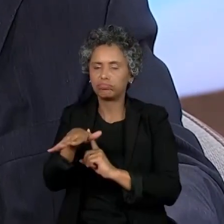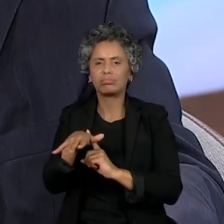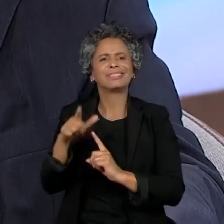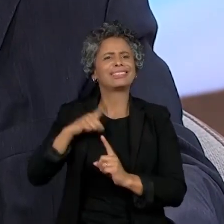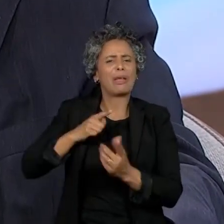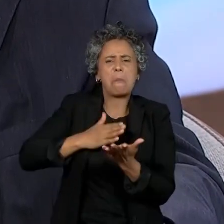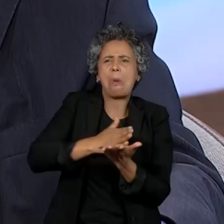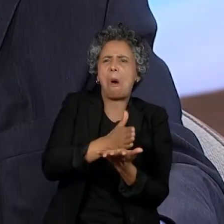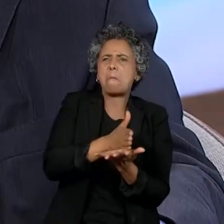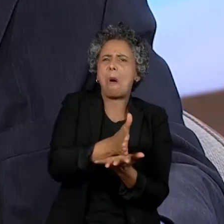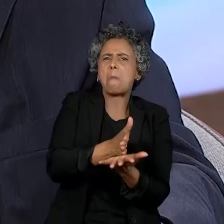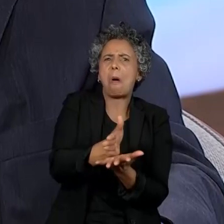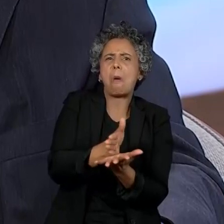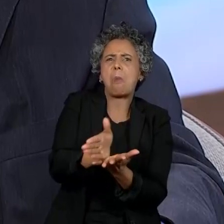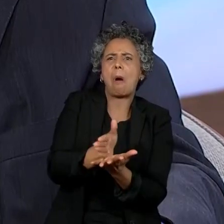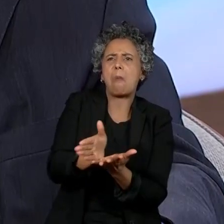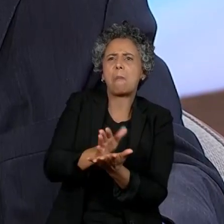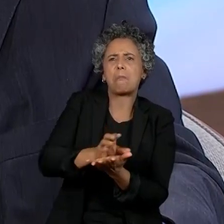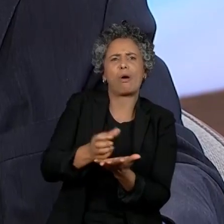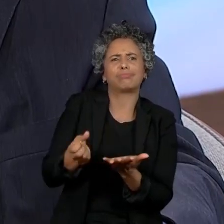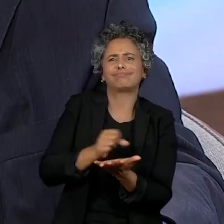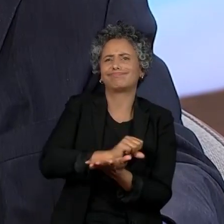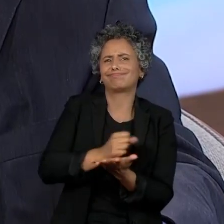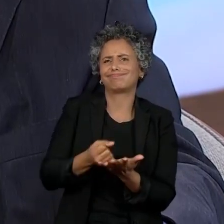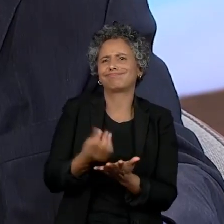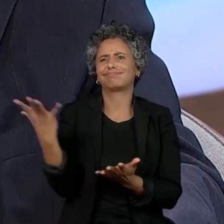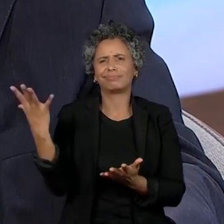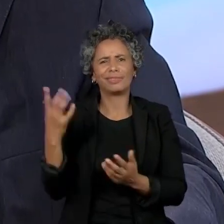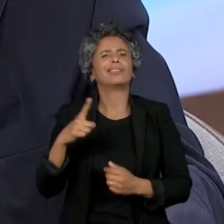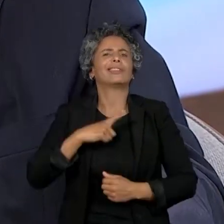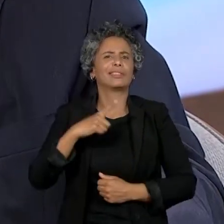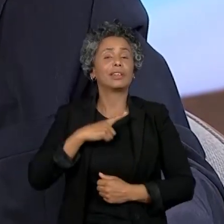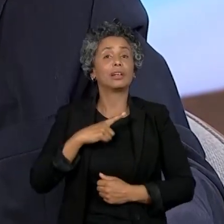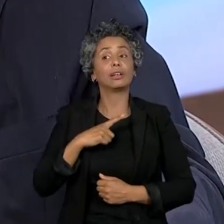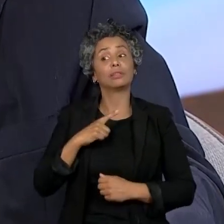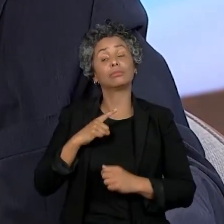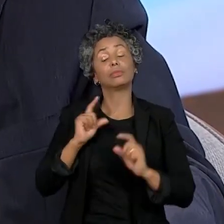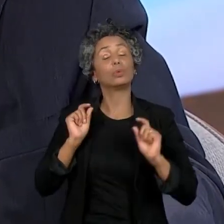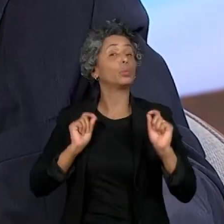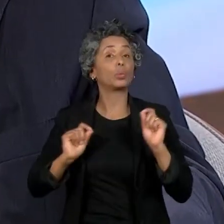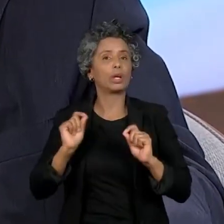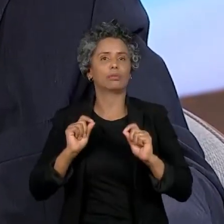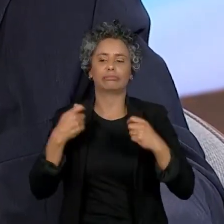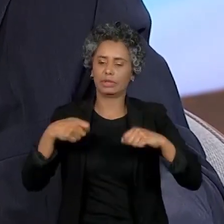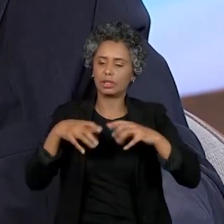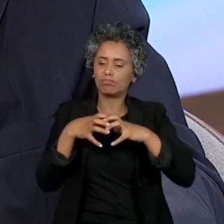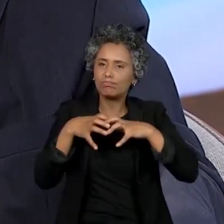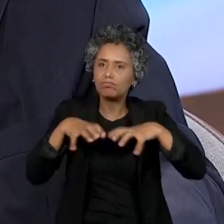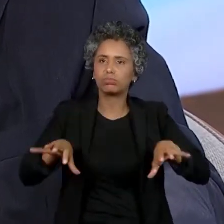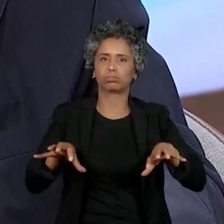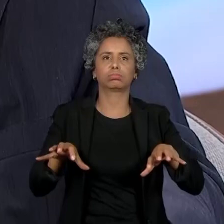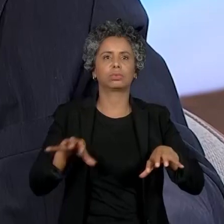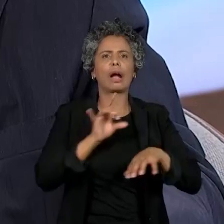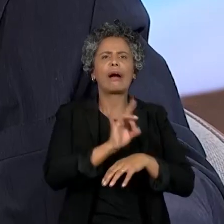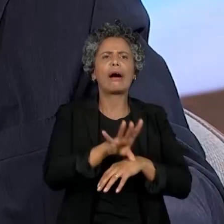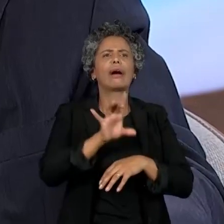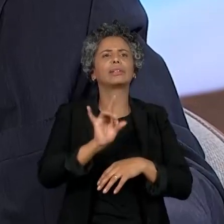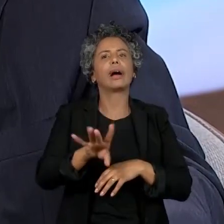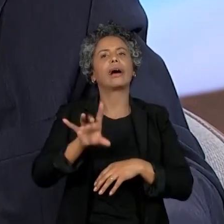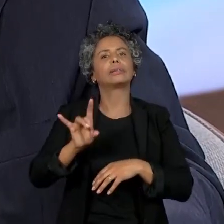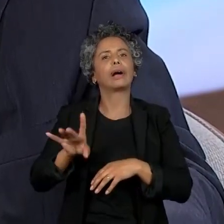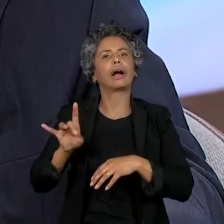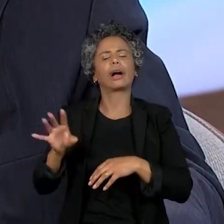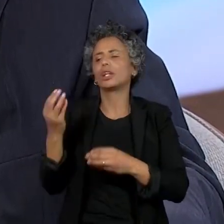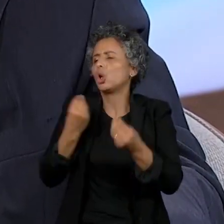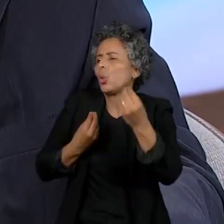And in each of those cases, the possibilities are